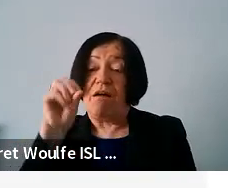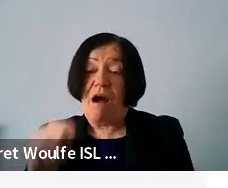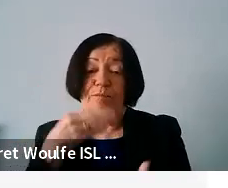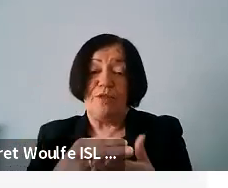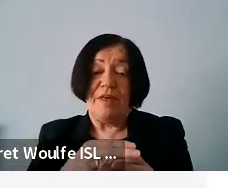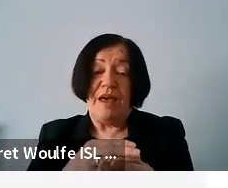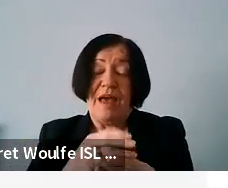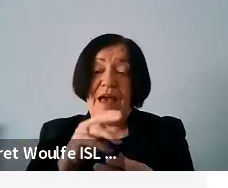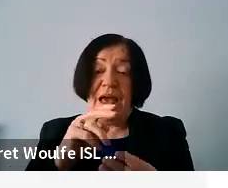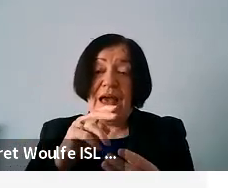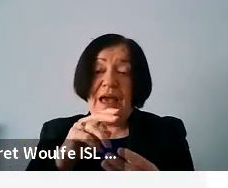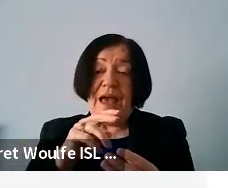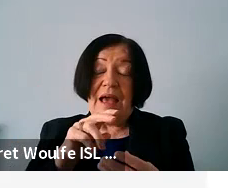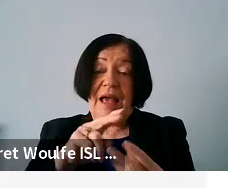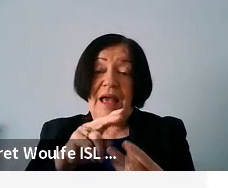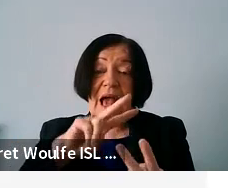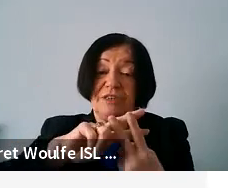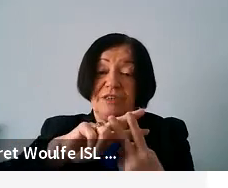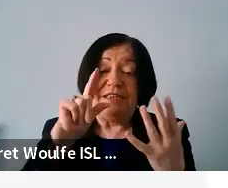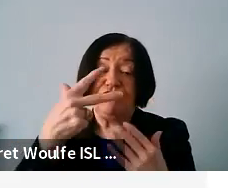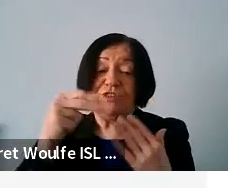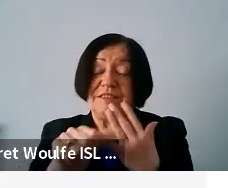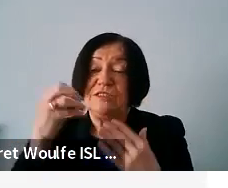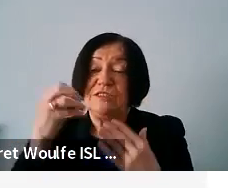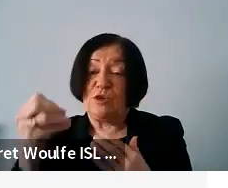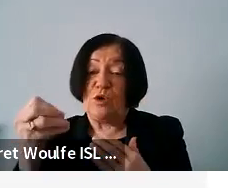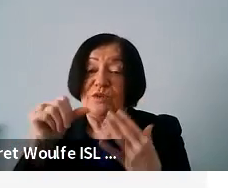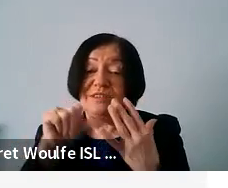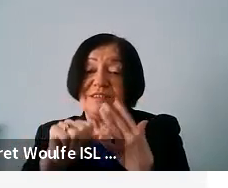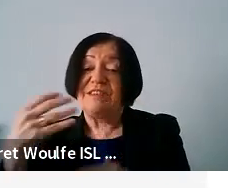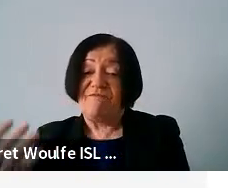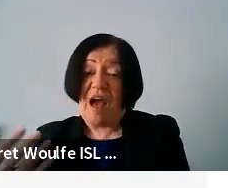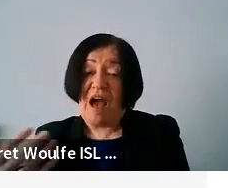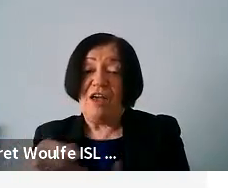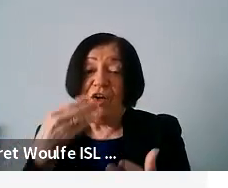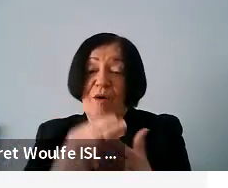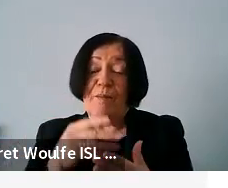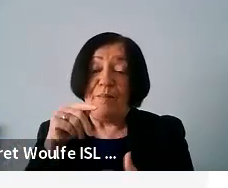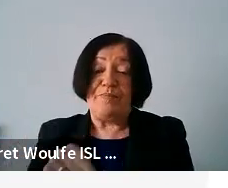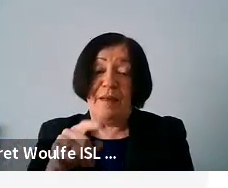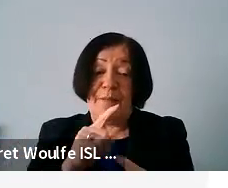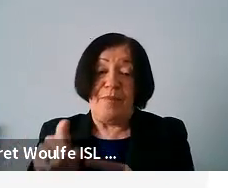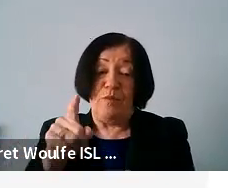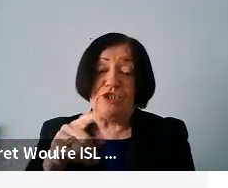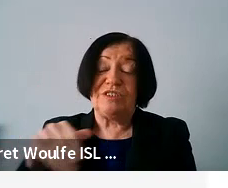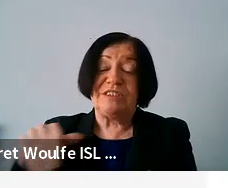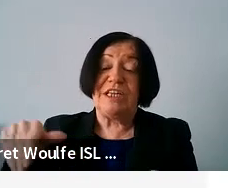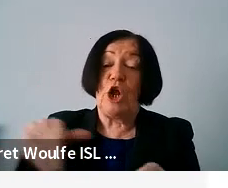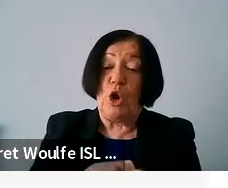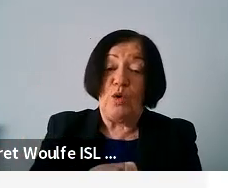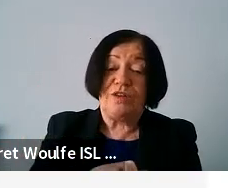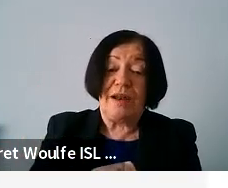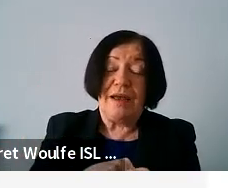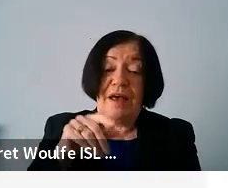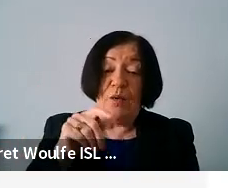736065 and then you put the passcode which is inclusion without a space in the end